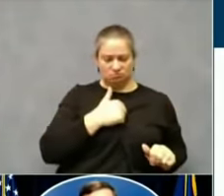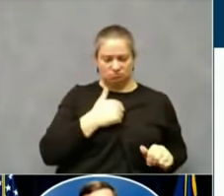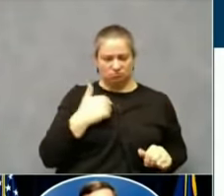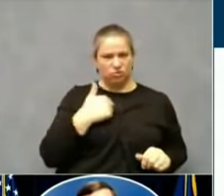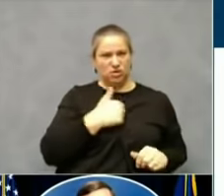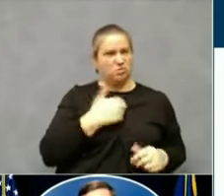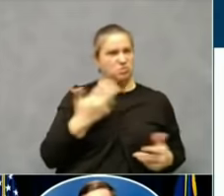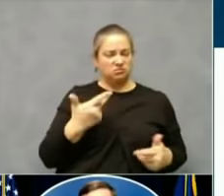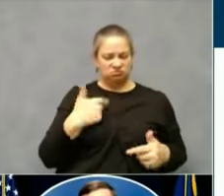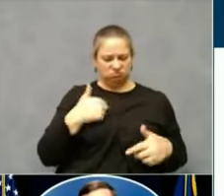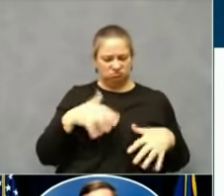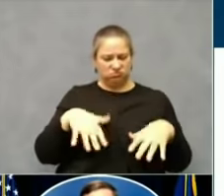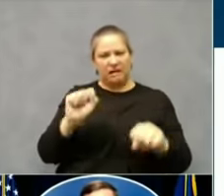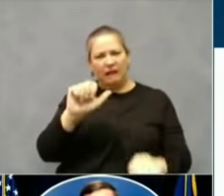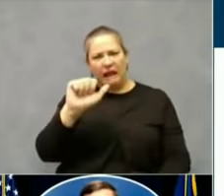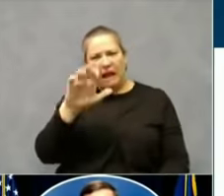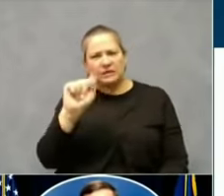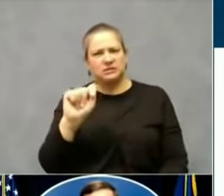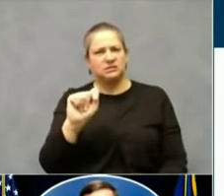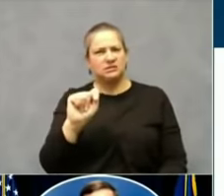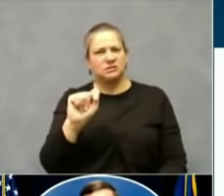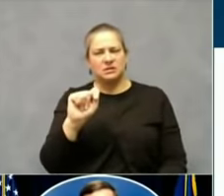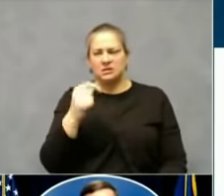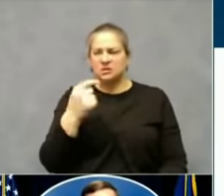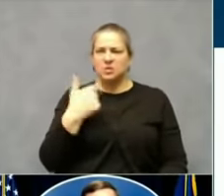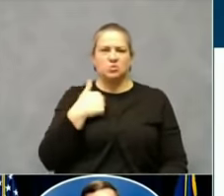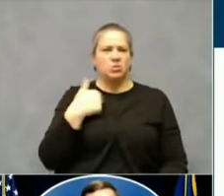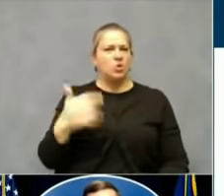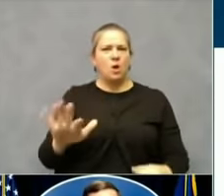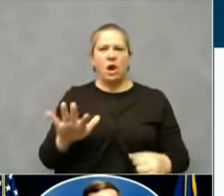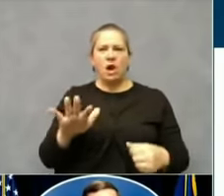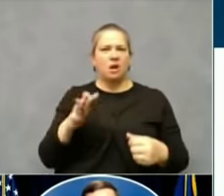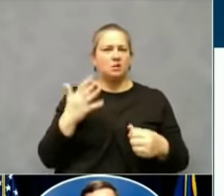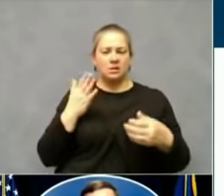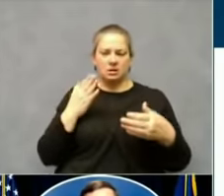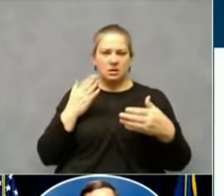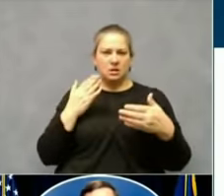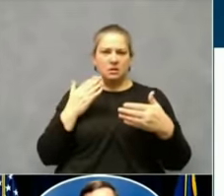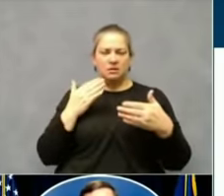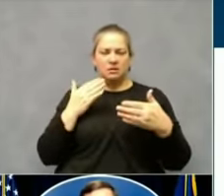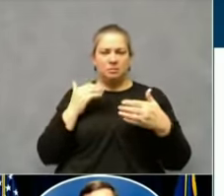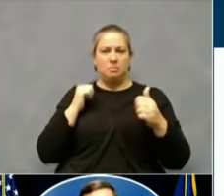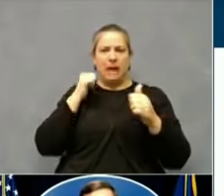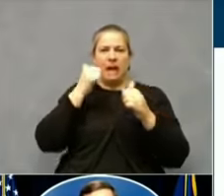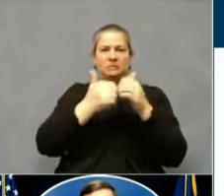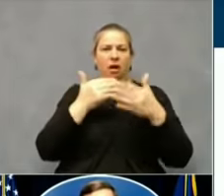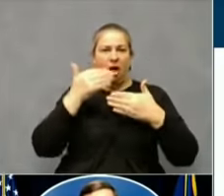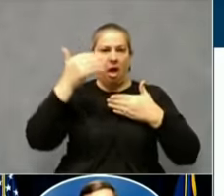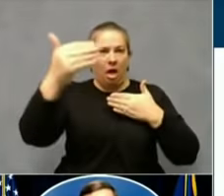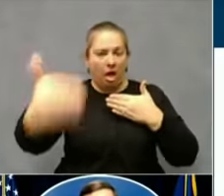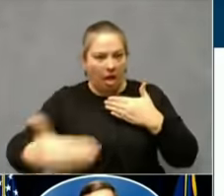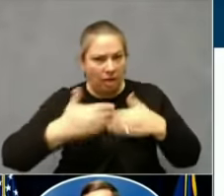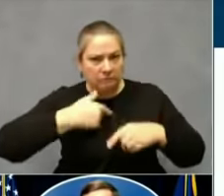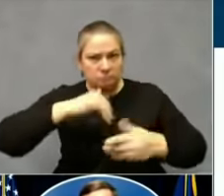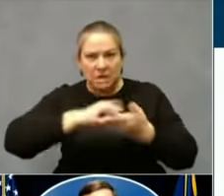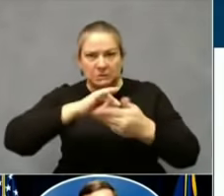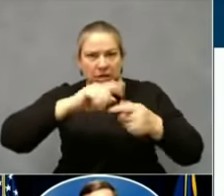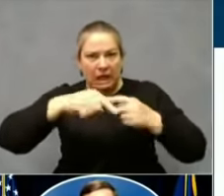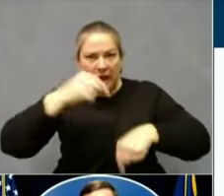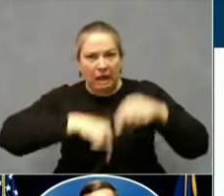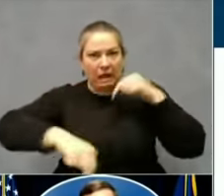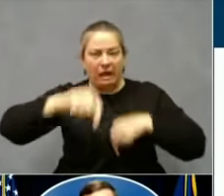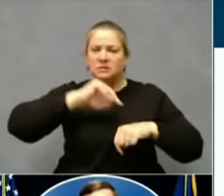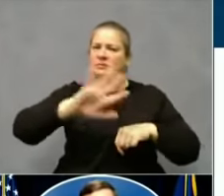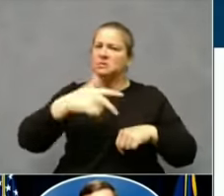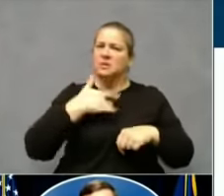no return because that point is close, folks. We don't take action. Now what we're talking about will happen. Taking action before